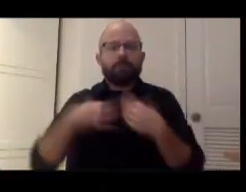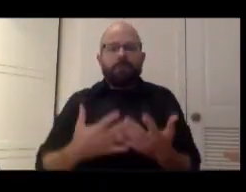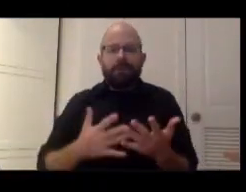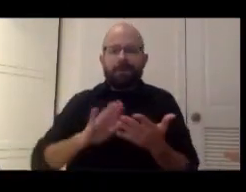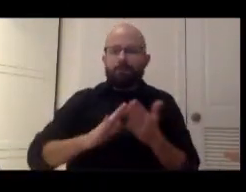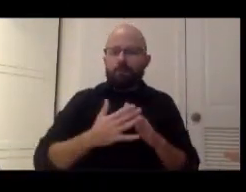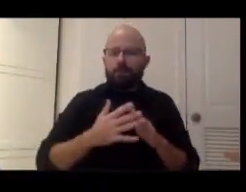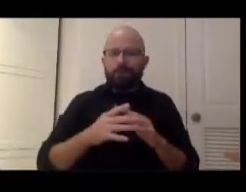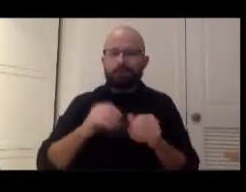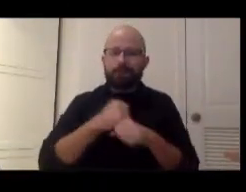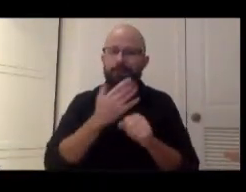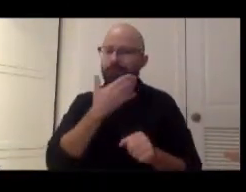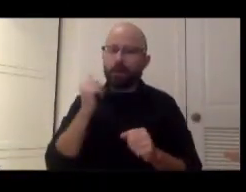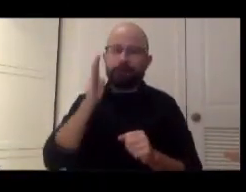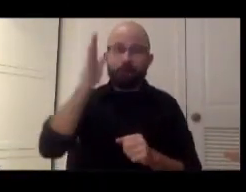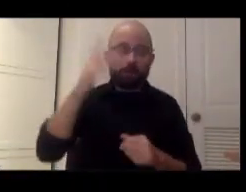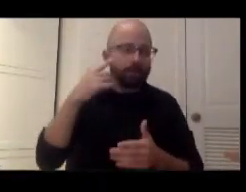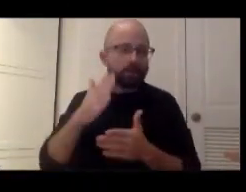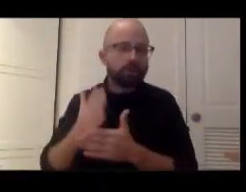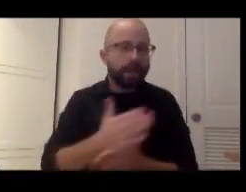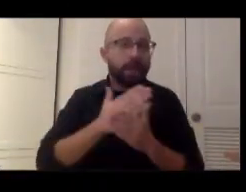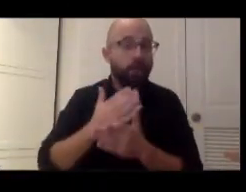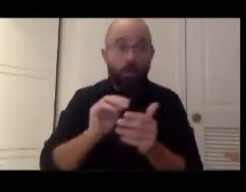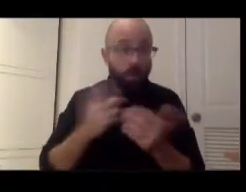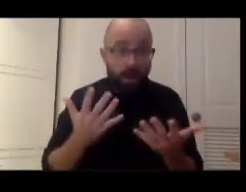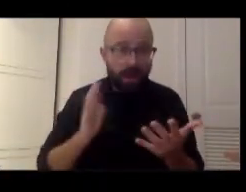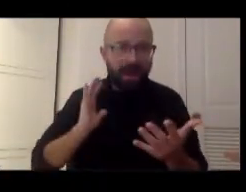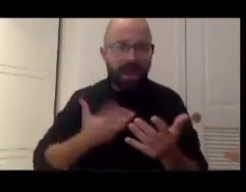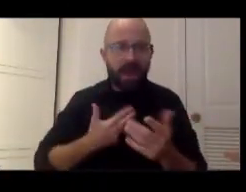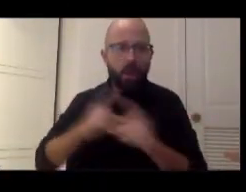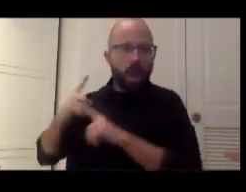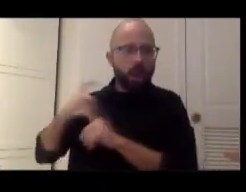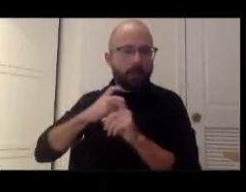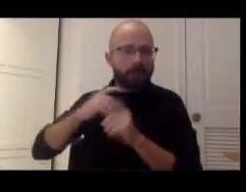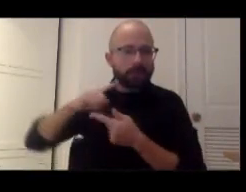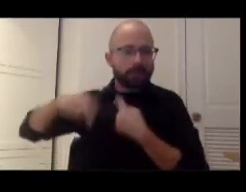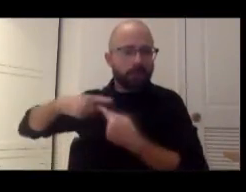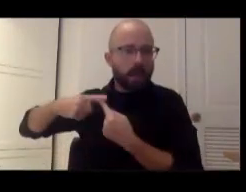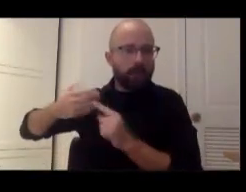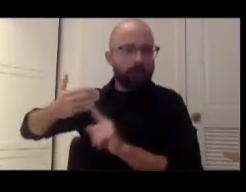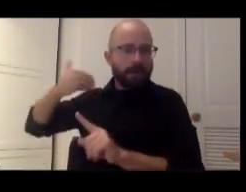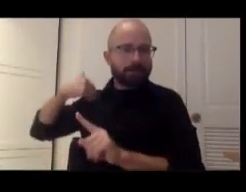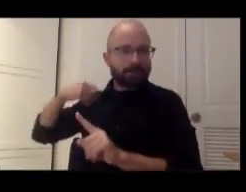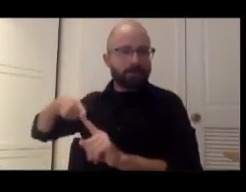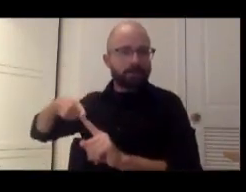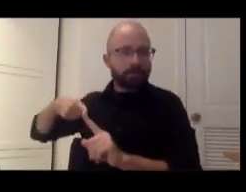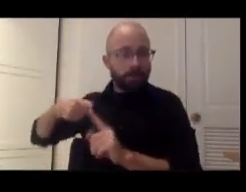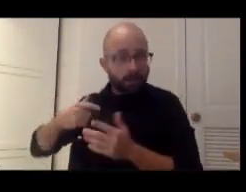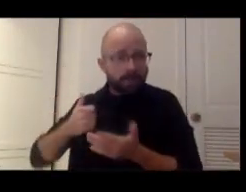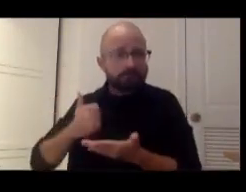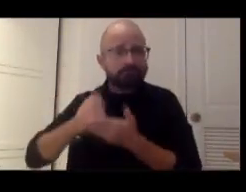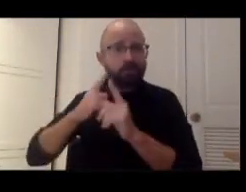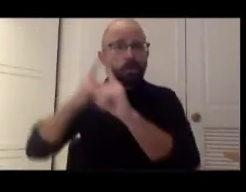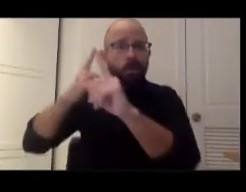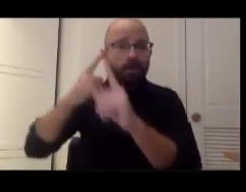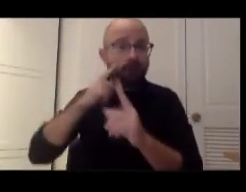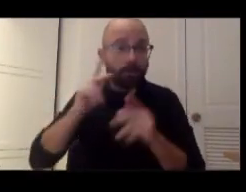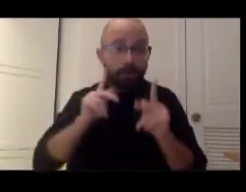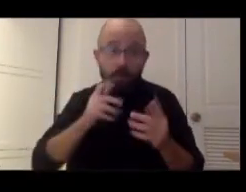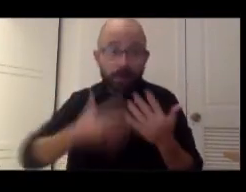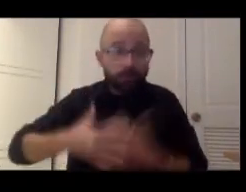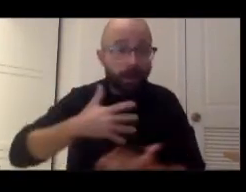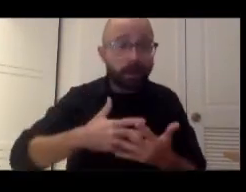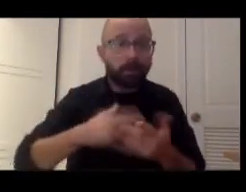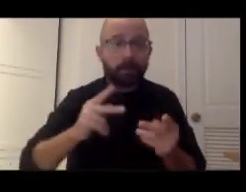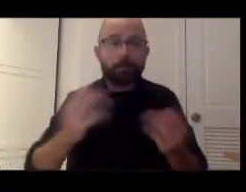exploring, preserving, and sharing the complexities of our past. And it's, it aims at a big kind of tenured goal of having the people we interact with, people we welcome,